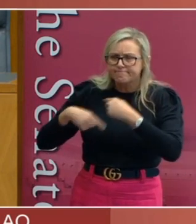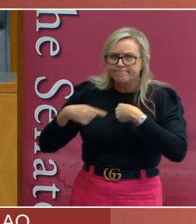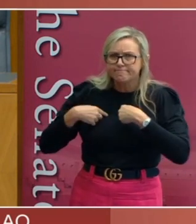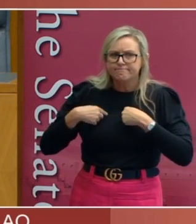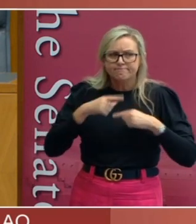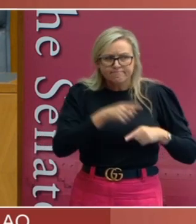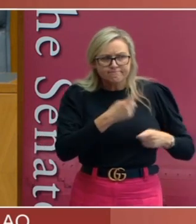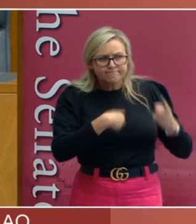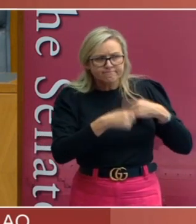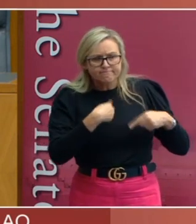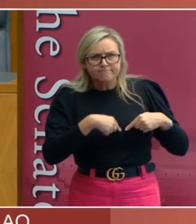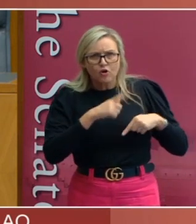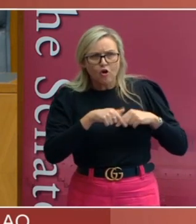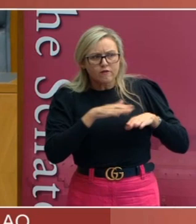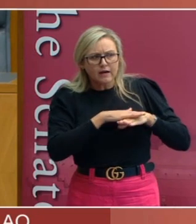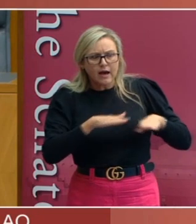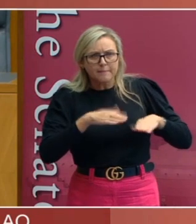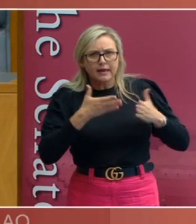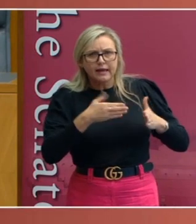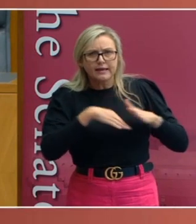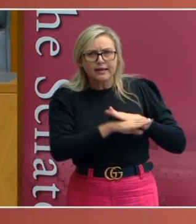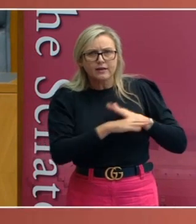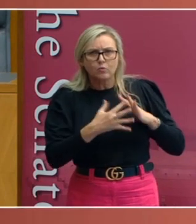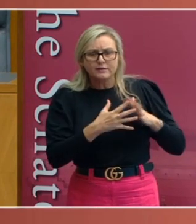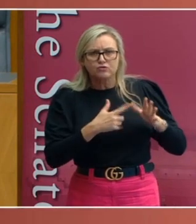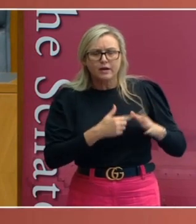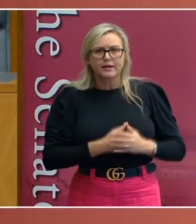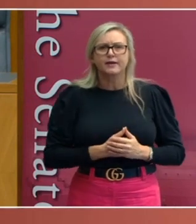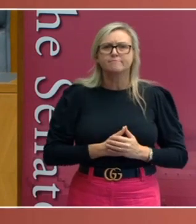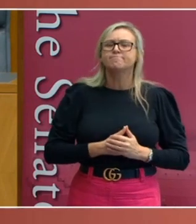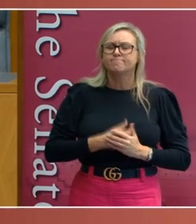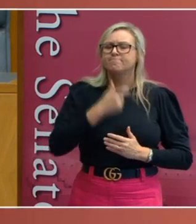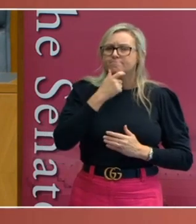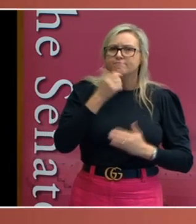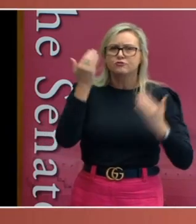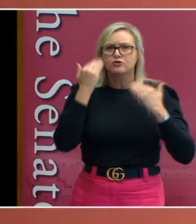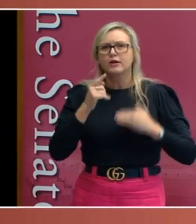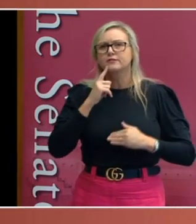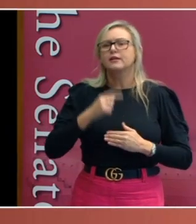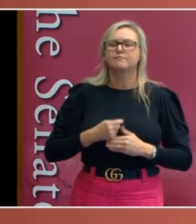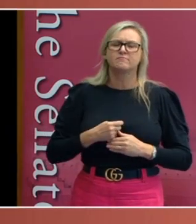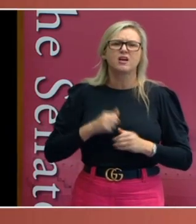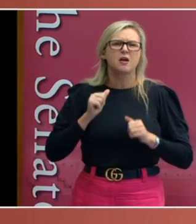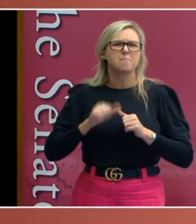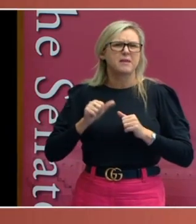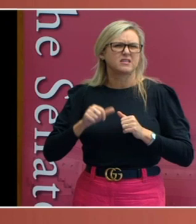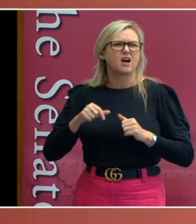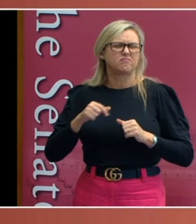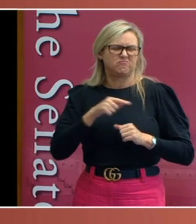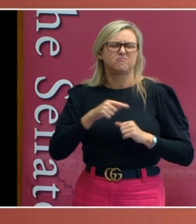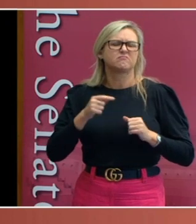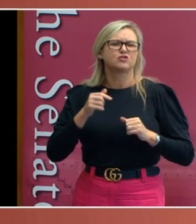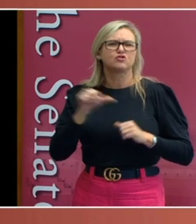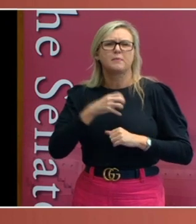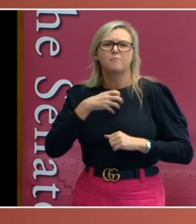to prevent its entry into the state. He determined that a precautionary approach should be taken to